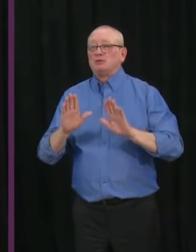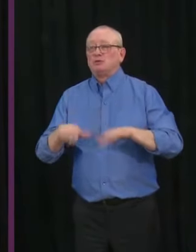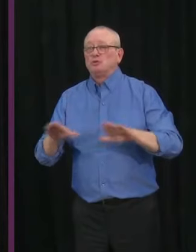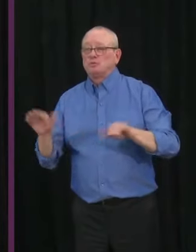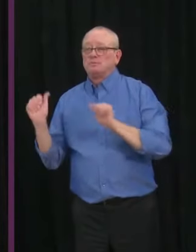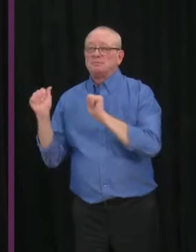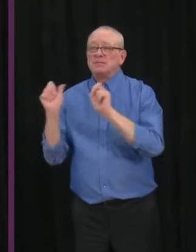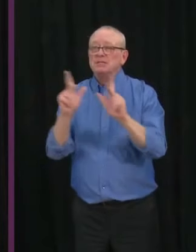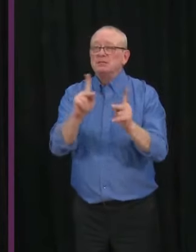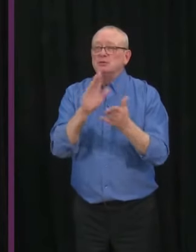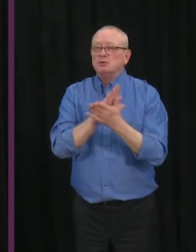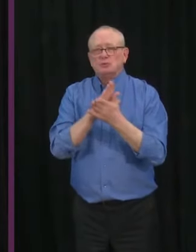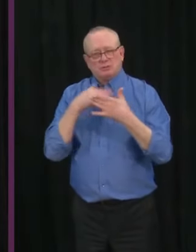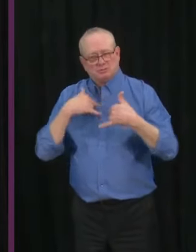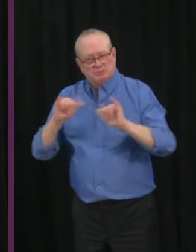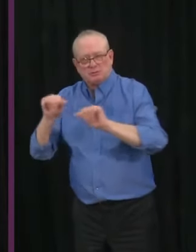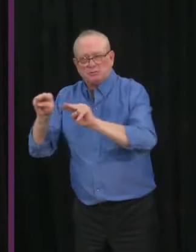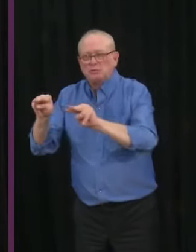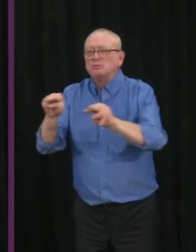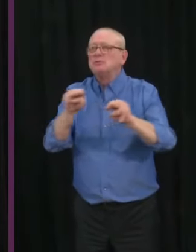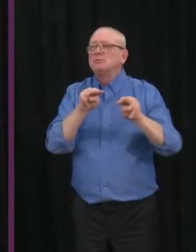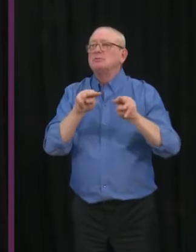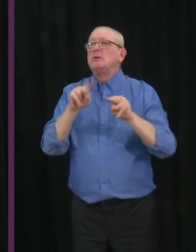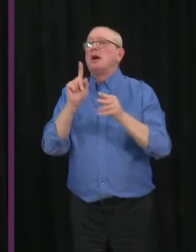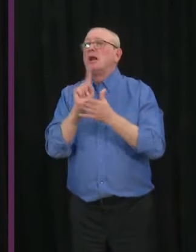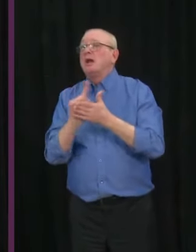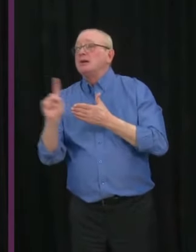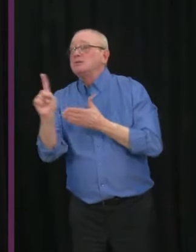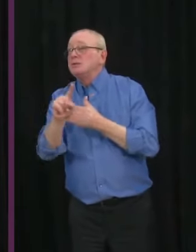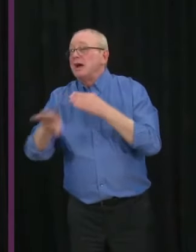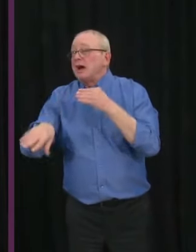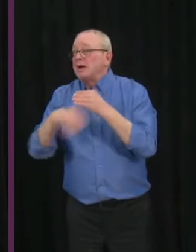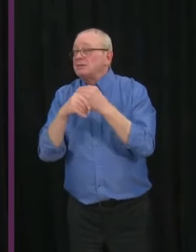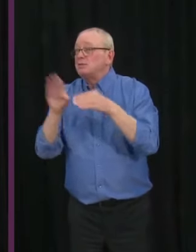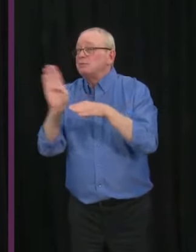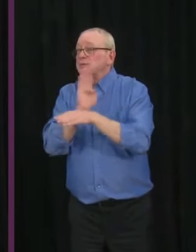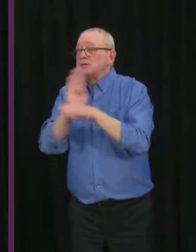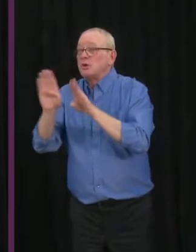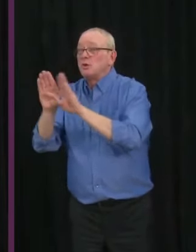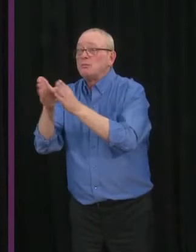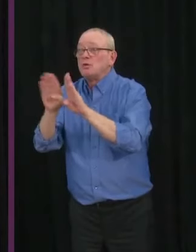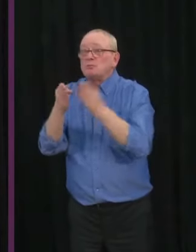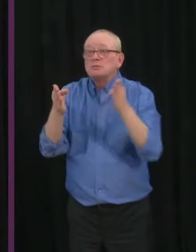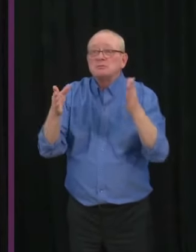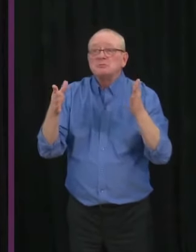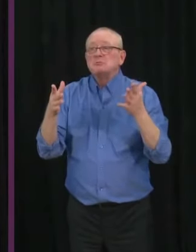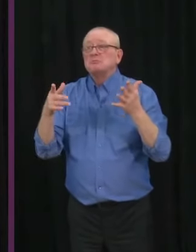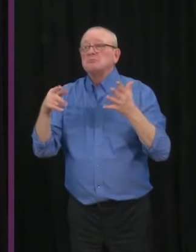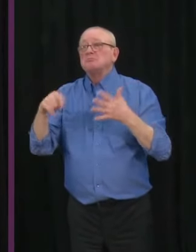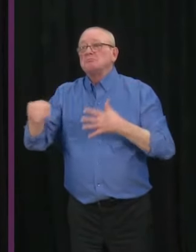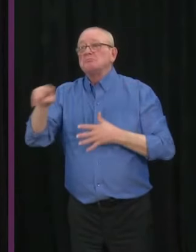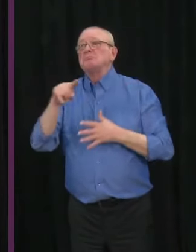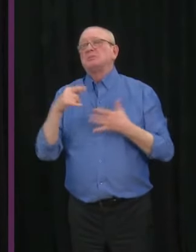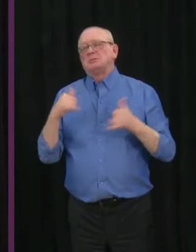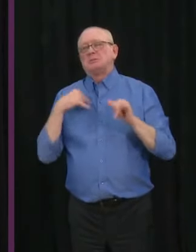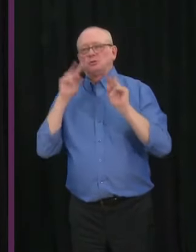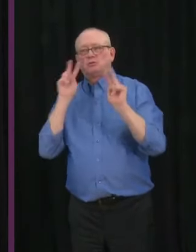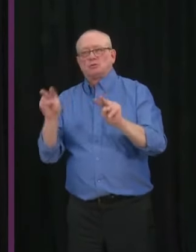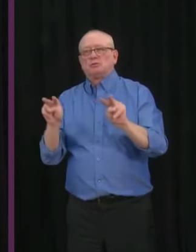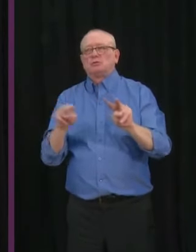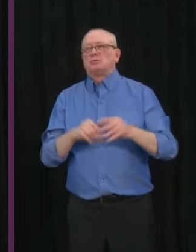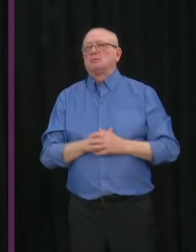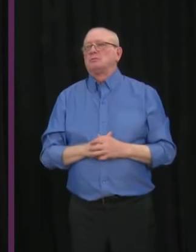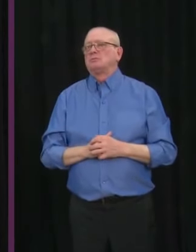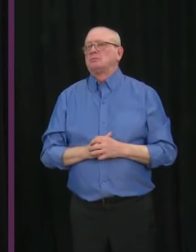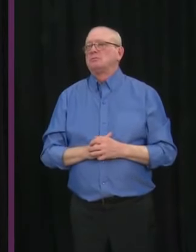with the changes that were announced today. Because ultimately the changes need to be